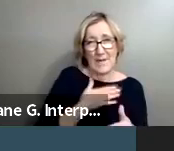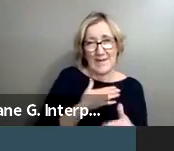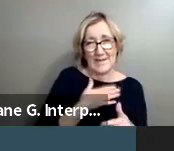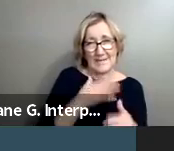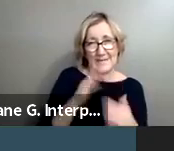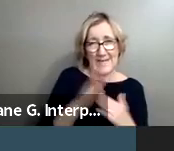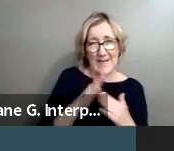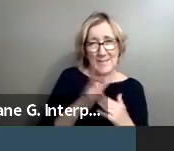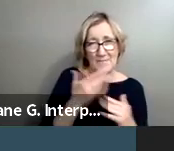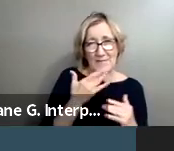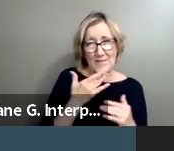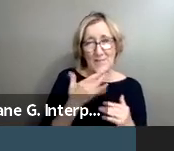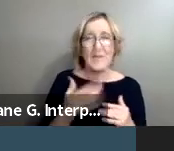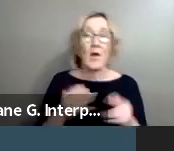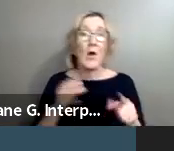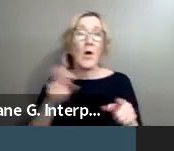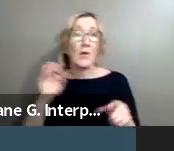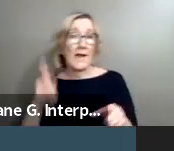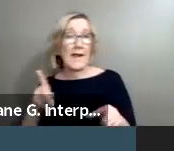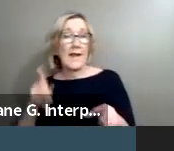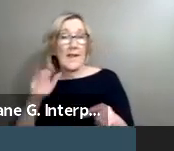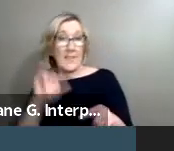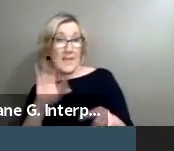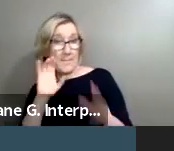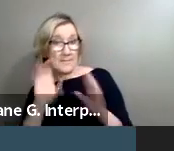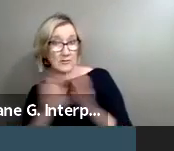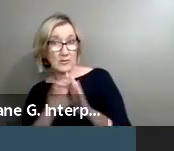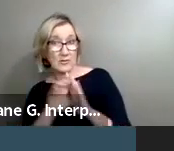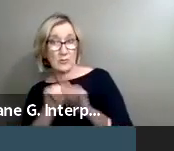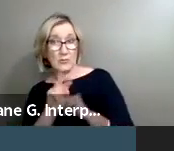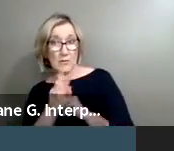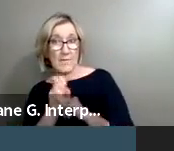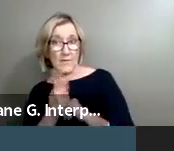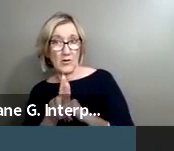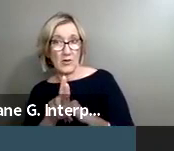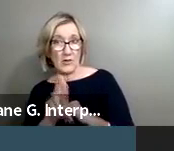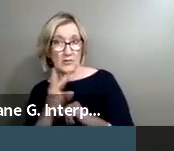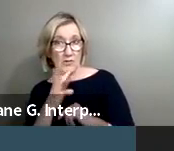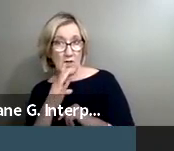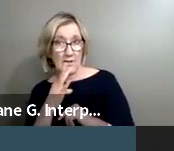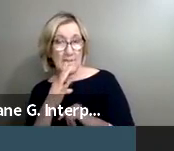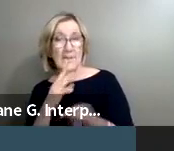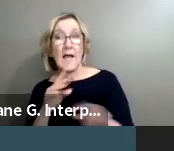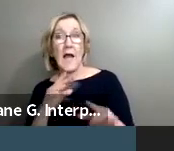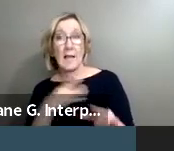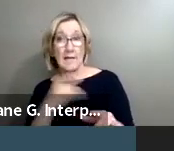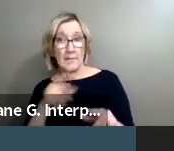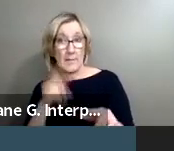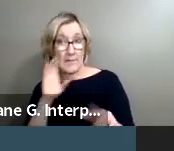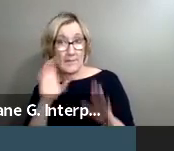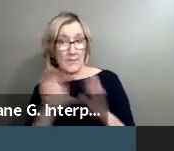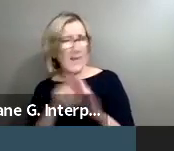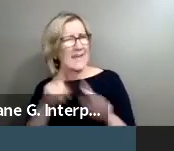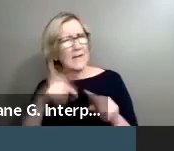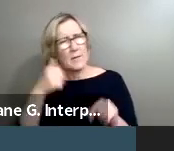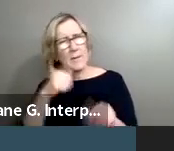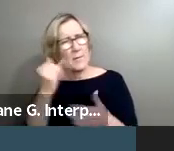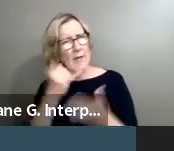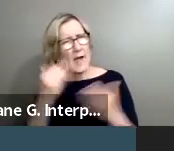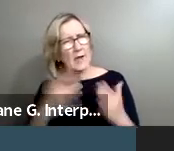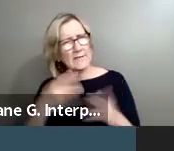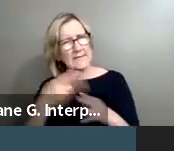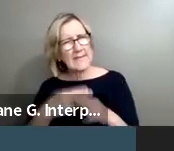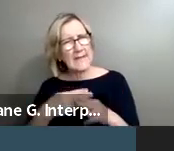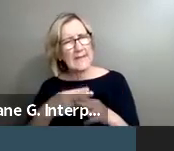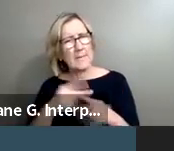All right. So, this photo, what I really like about this photo is I can't remember the artist's name, but